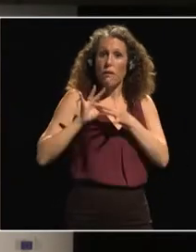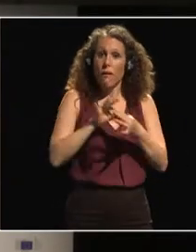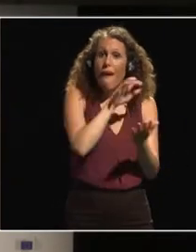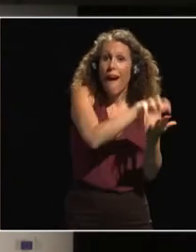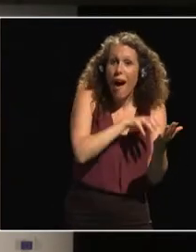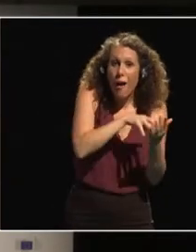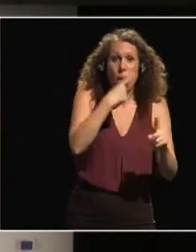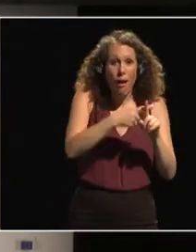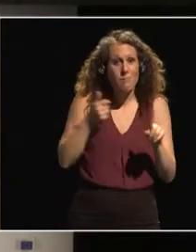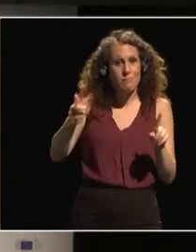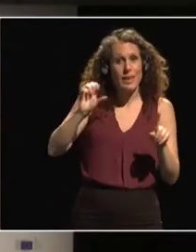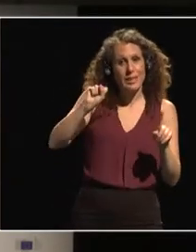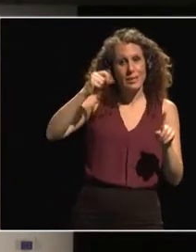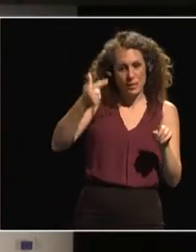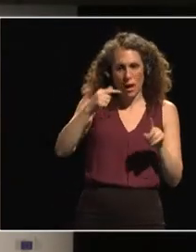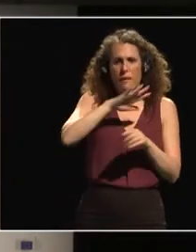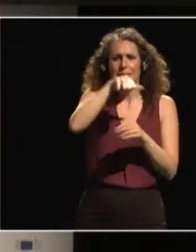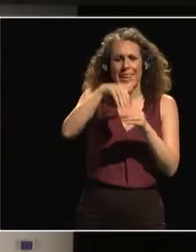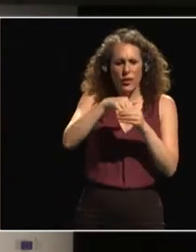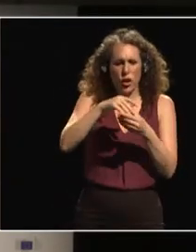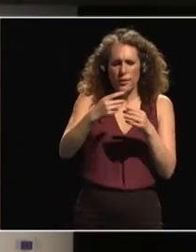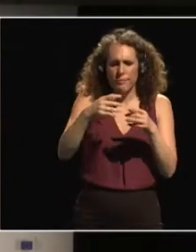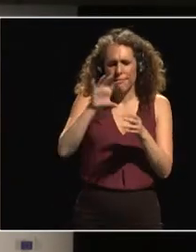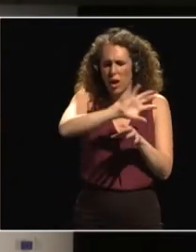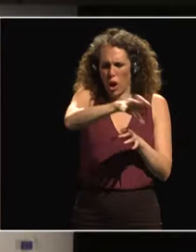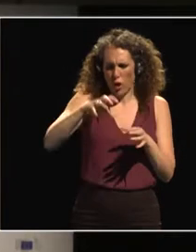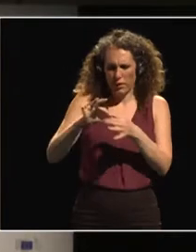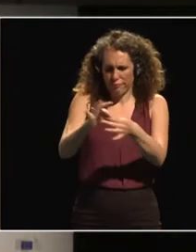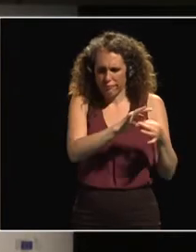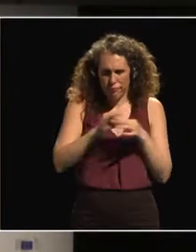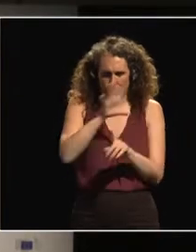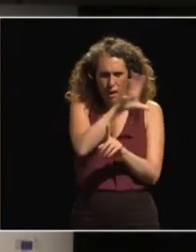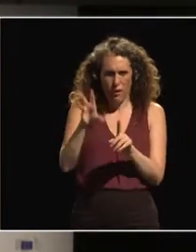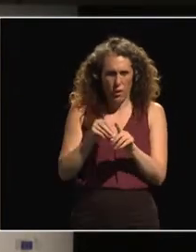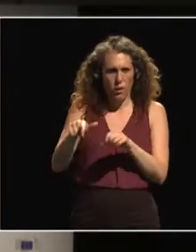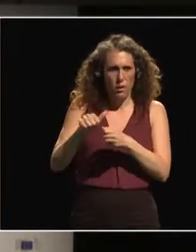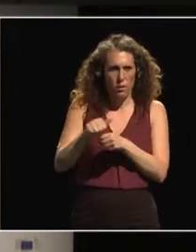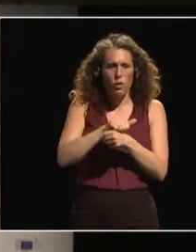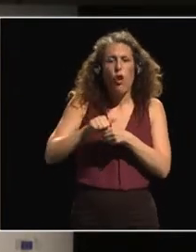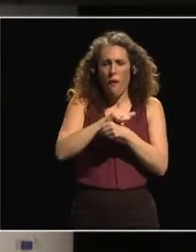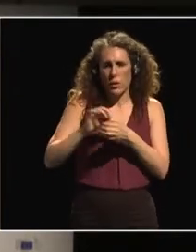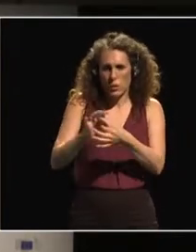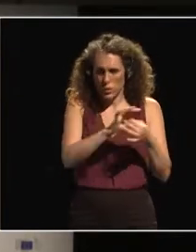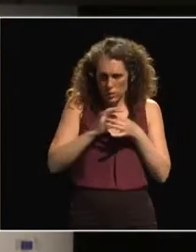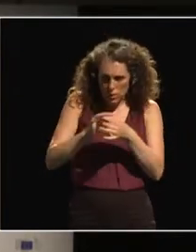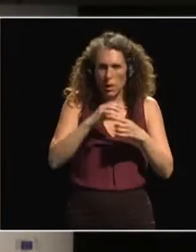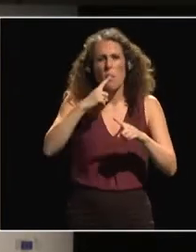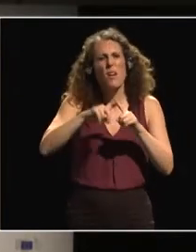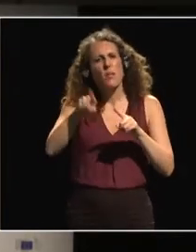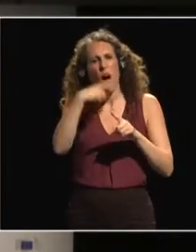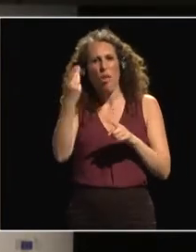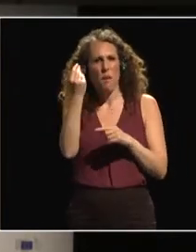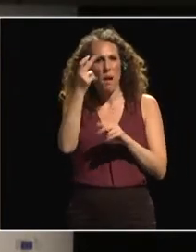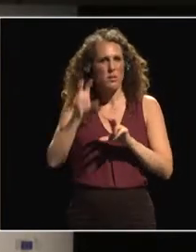general of the Inter-African Coffee Organization for 13 years. She's also worked with the National Angolan Investment Agency.